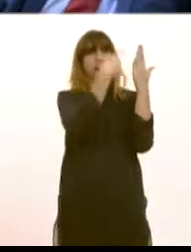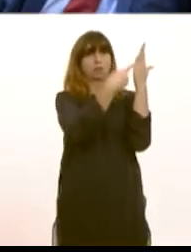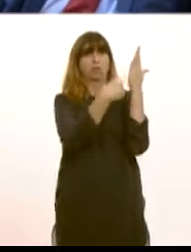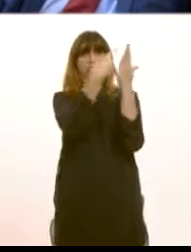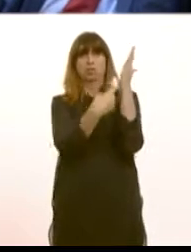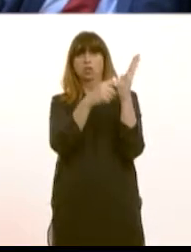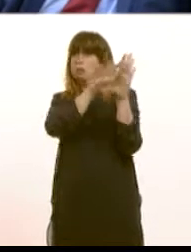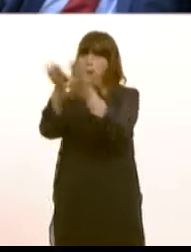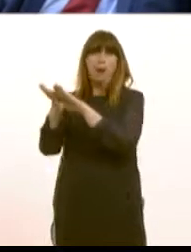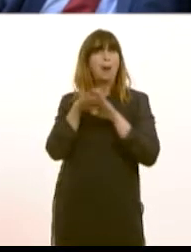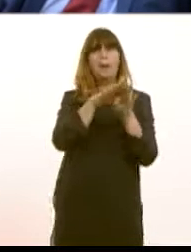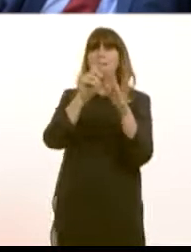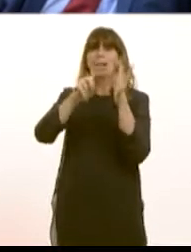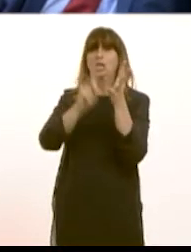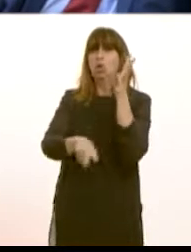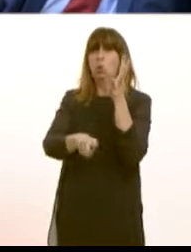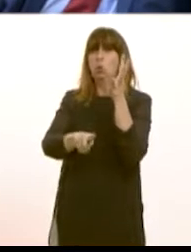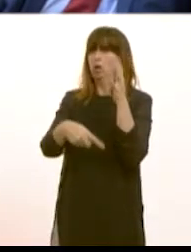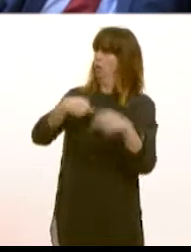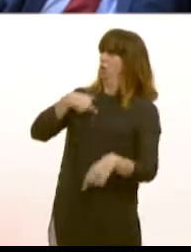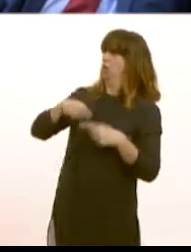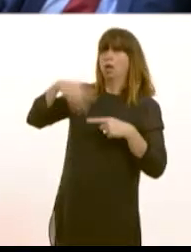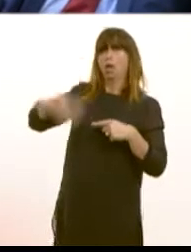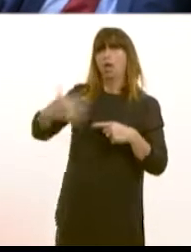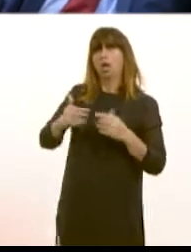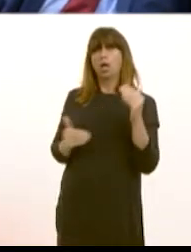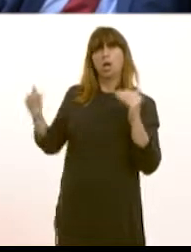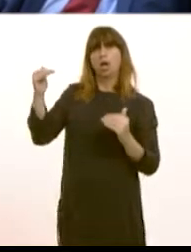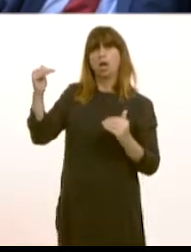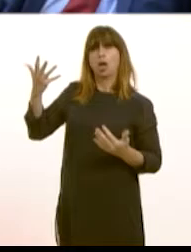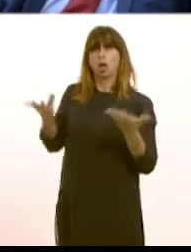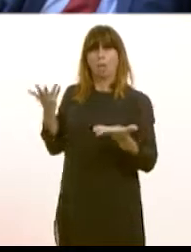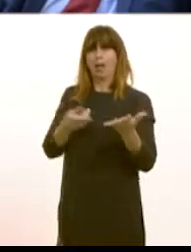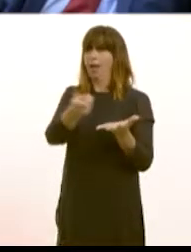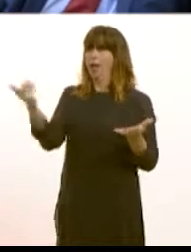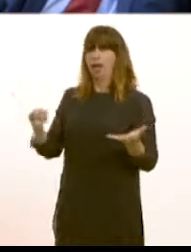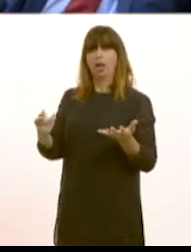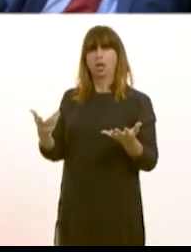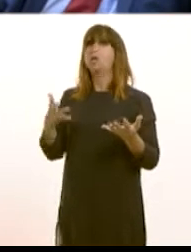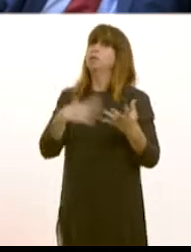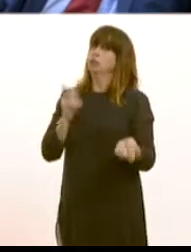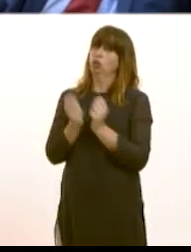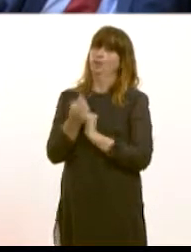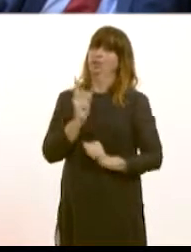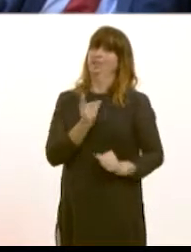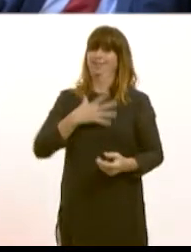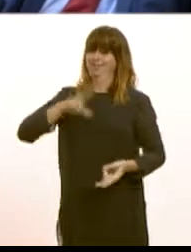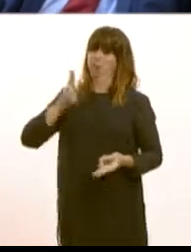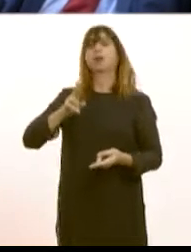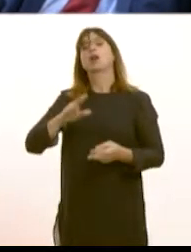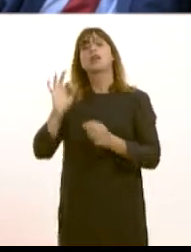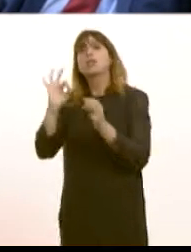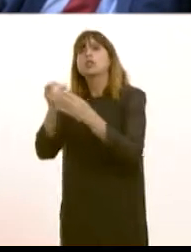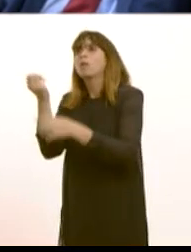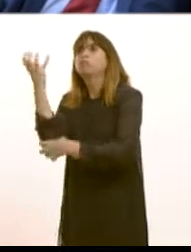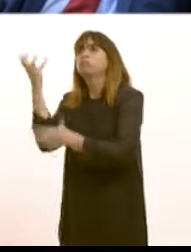EU. But the fact remains that the UK is more expensive than many other of our competitive countries. And that has to change. That's not to do with emissions